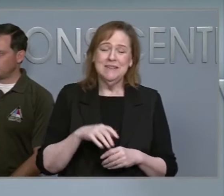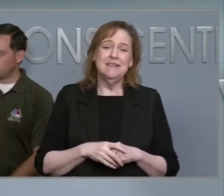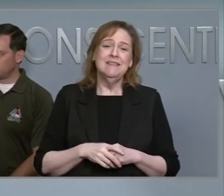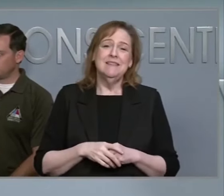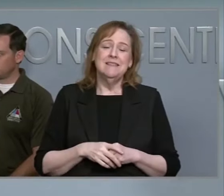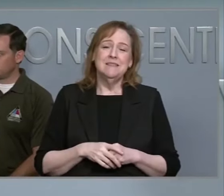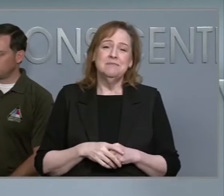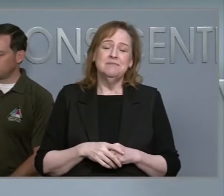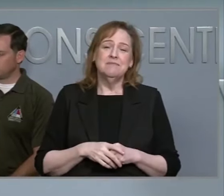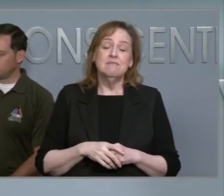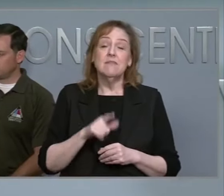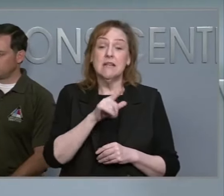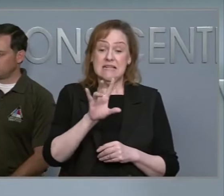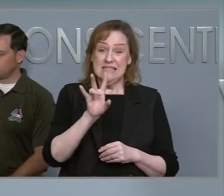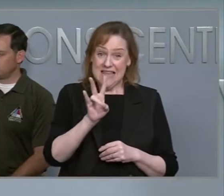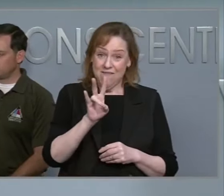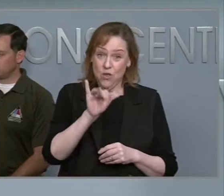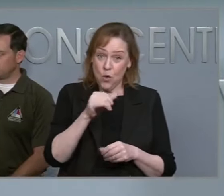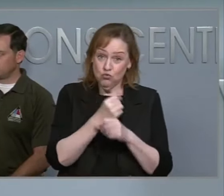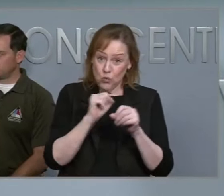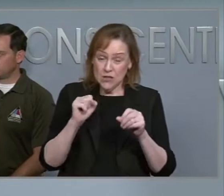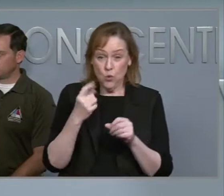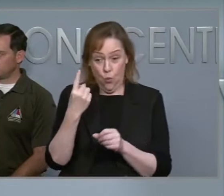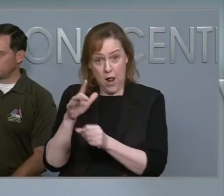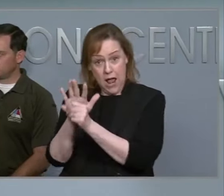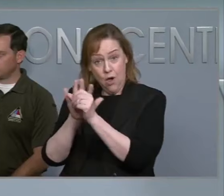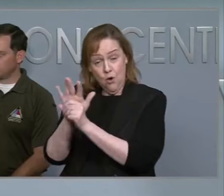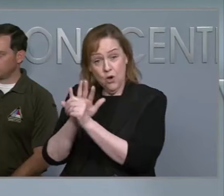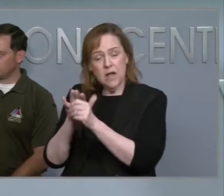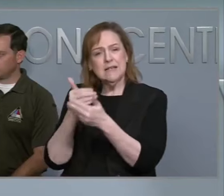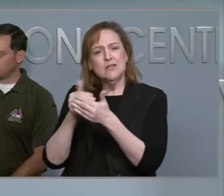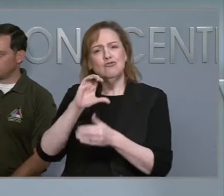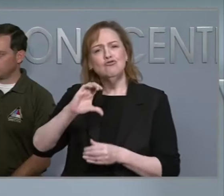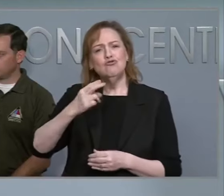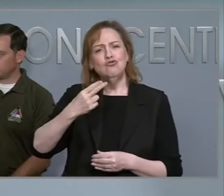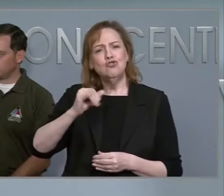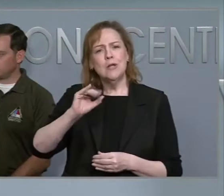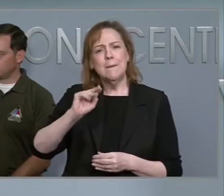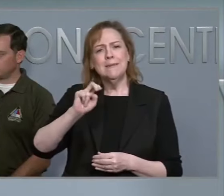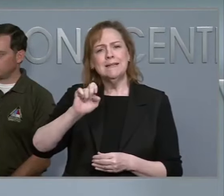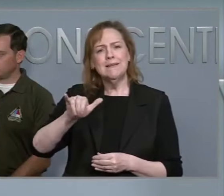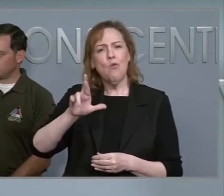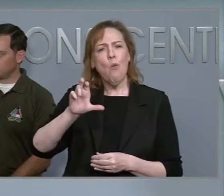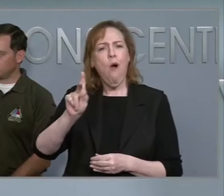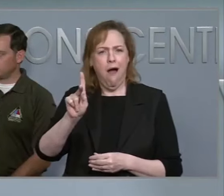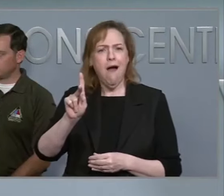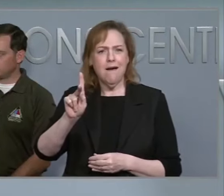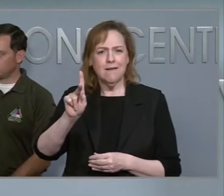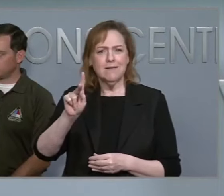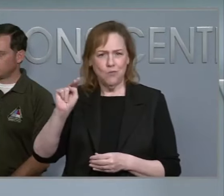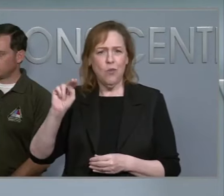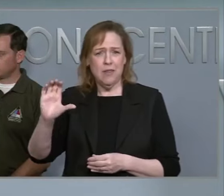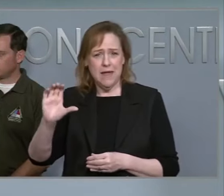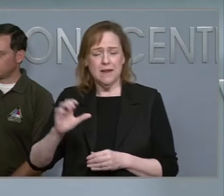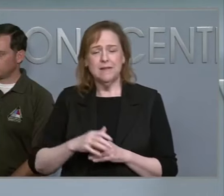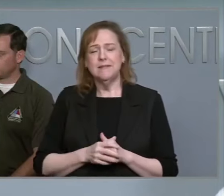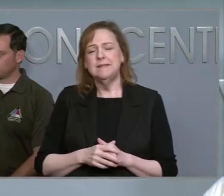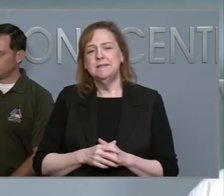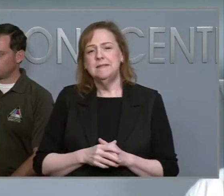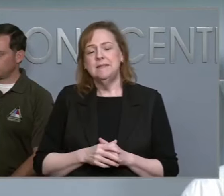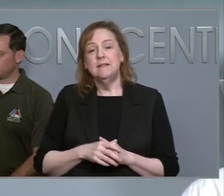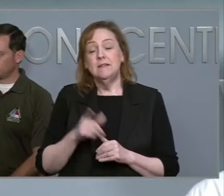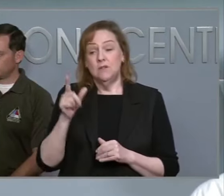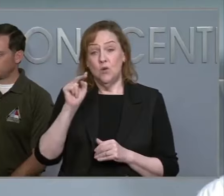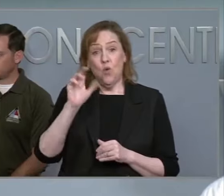rescues came within one area around the Chimney Rock area. North Carolina assets have identified